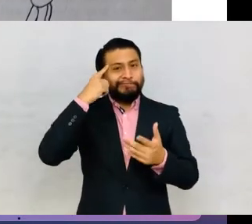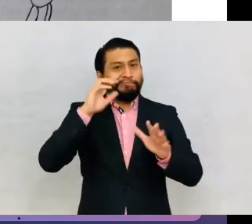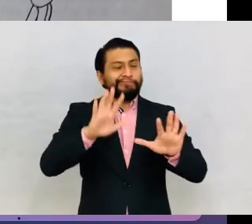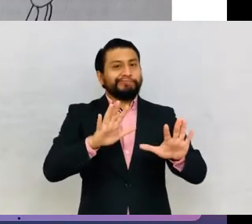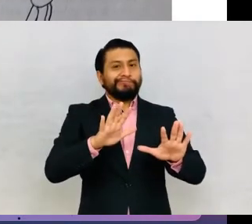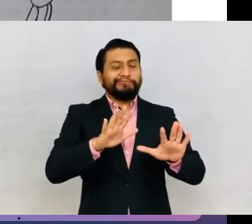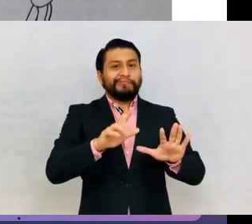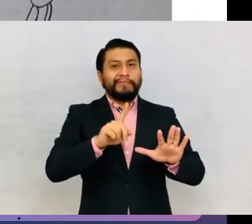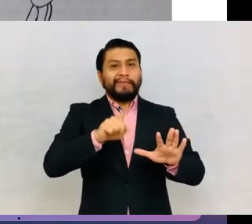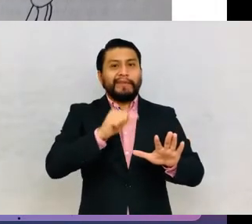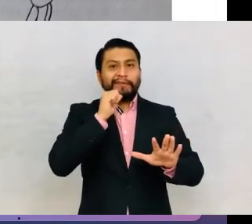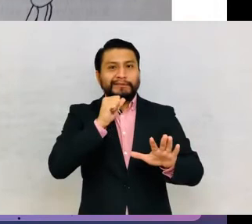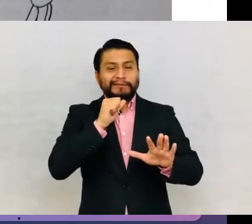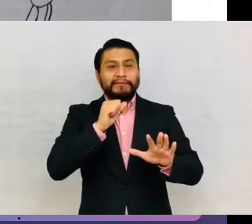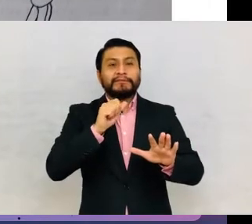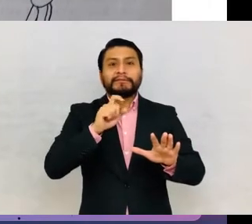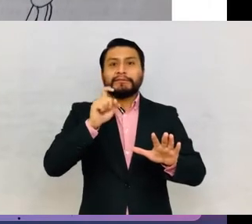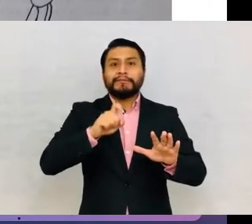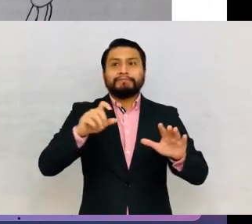openly.